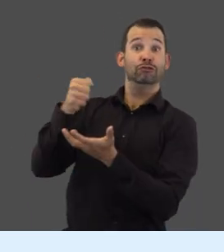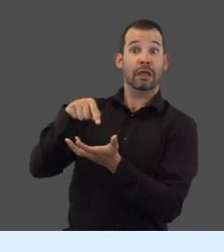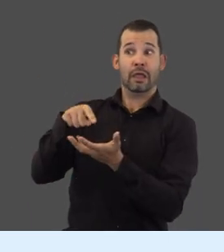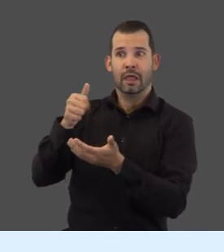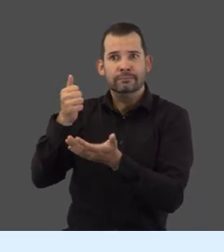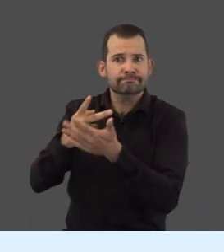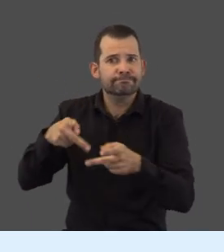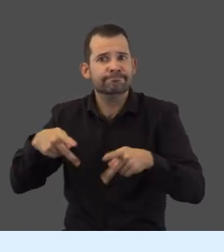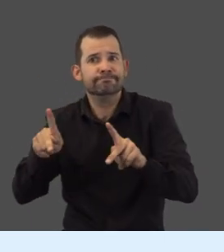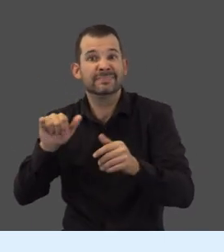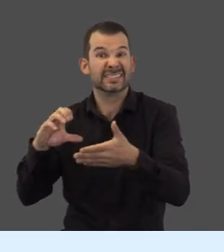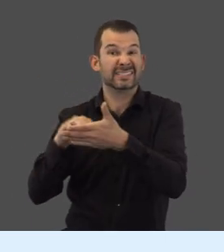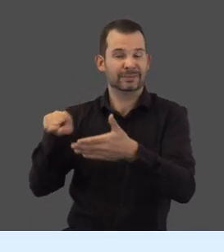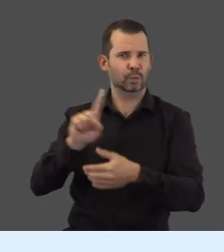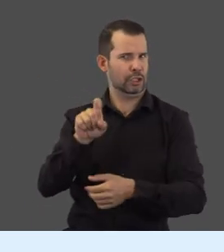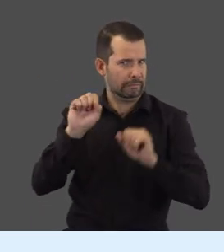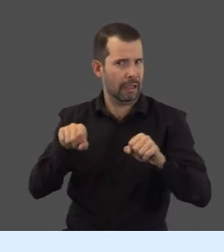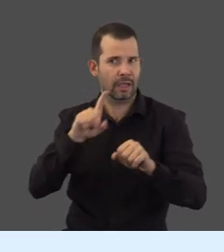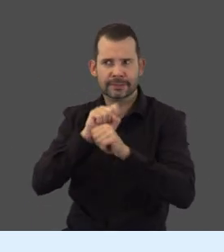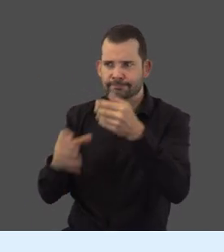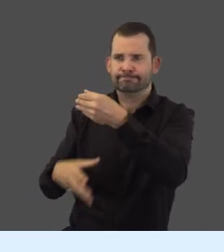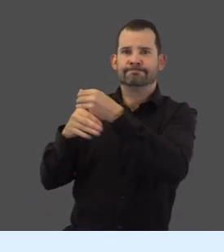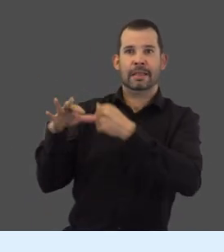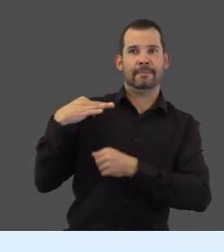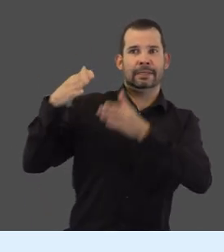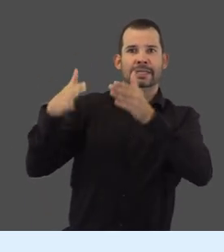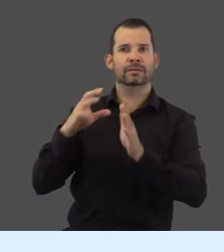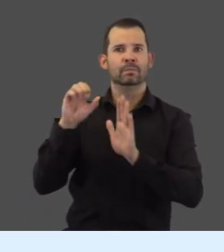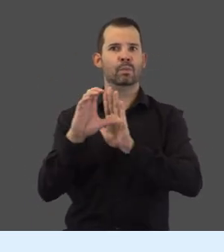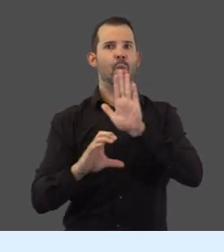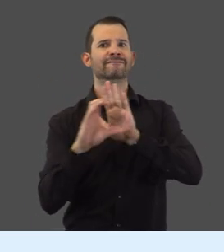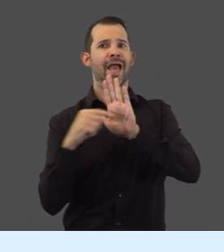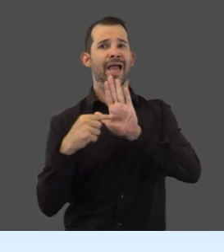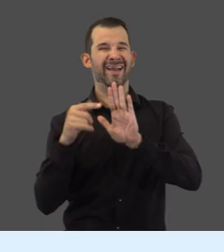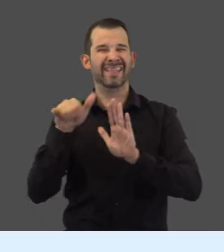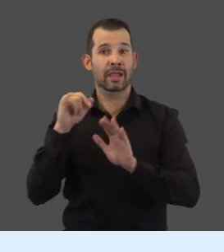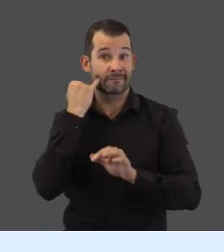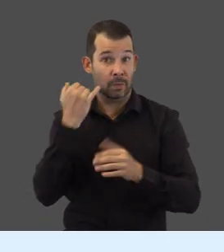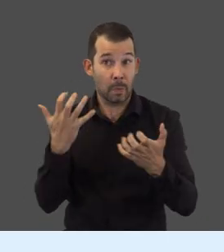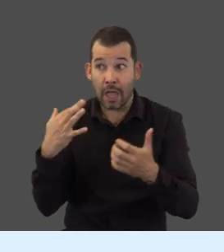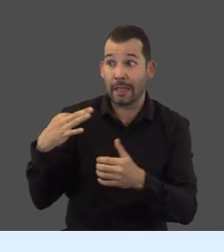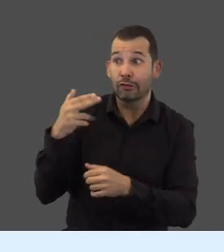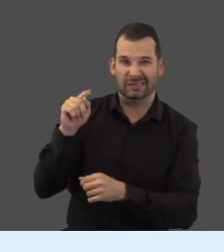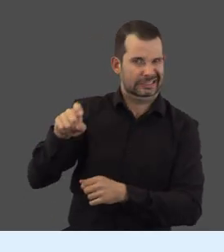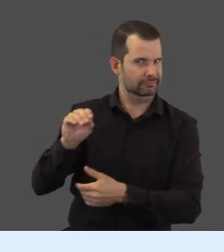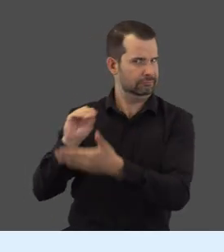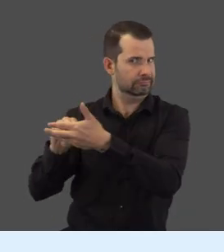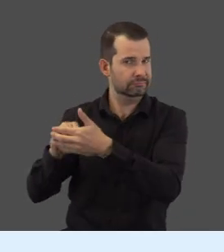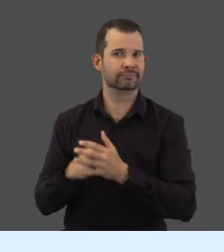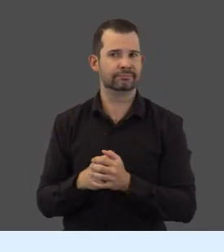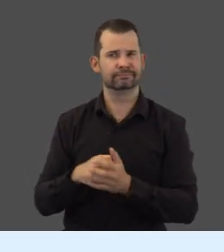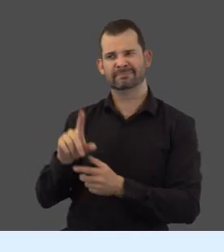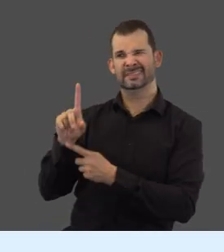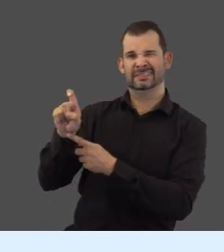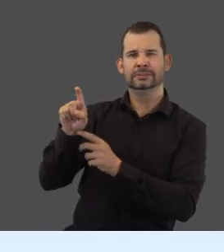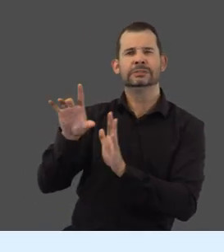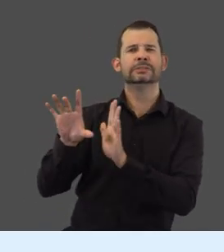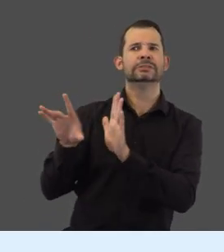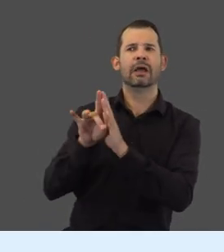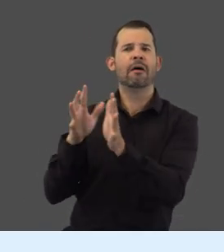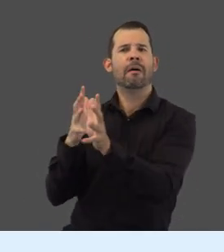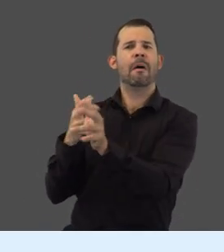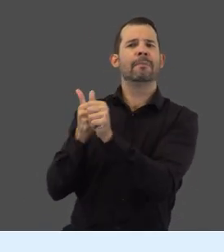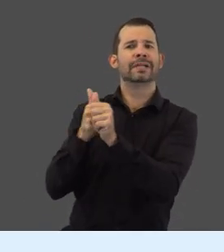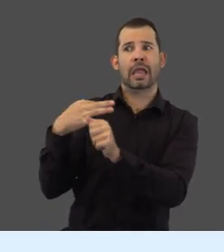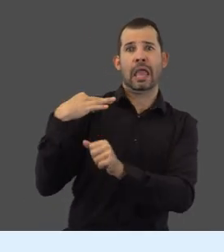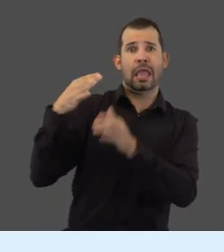The granting eligibility section is where you can add an applicant profile, which you'll need if you want to apply for grants. Click on